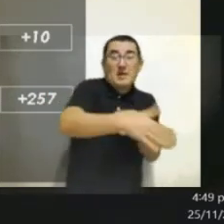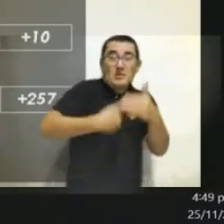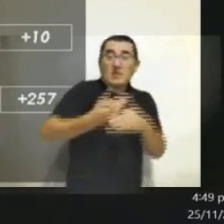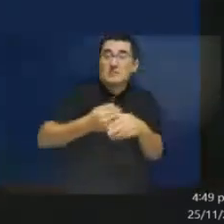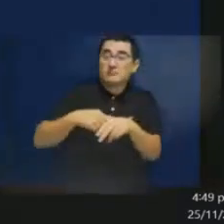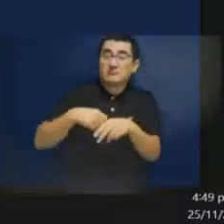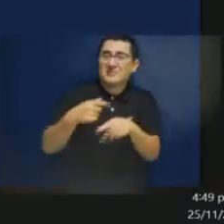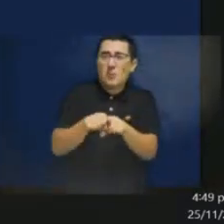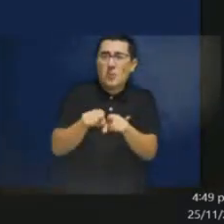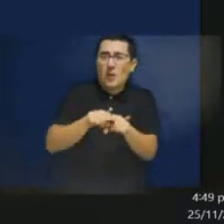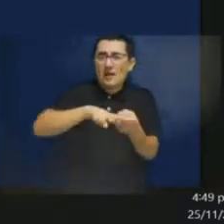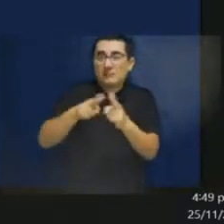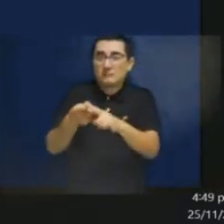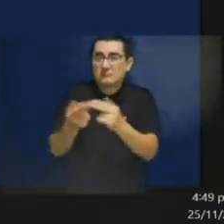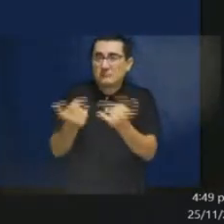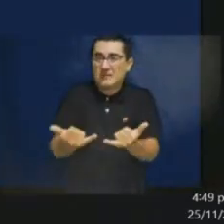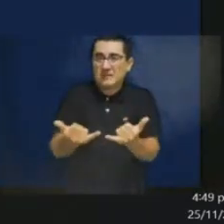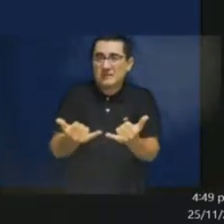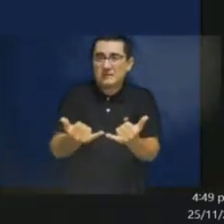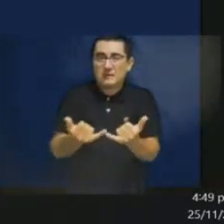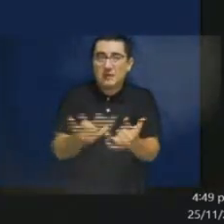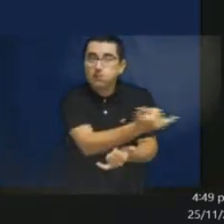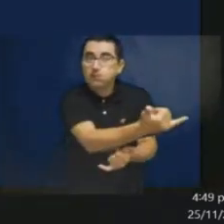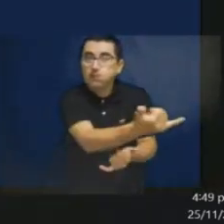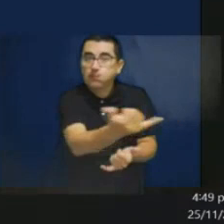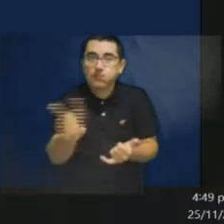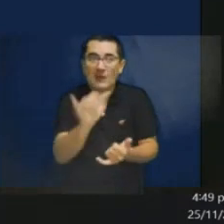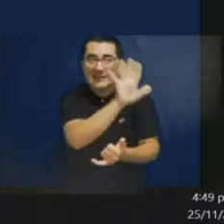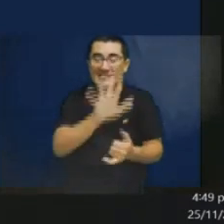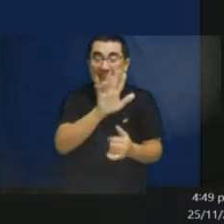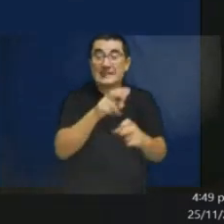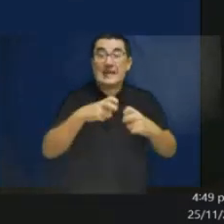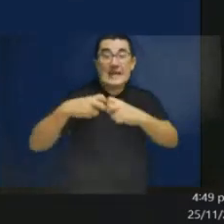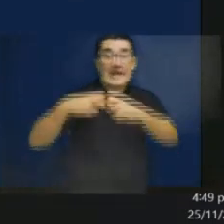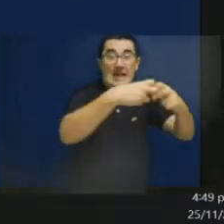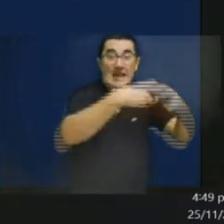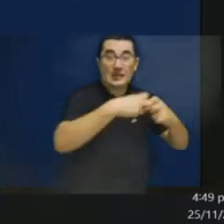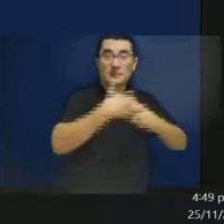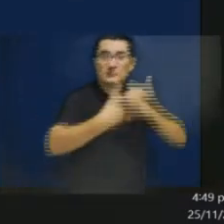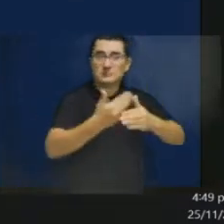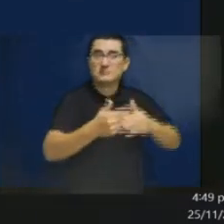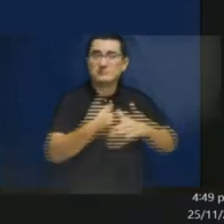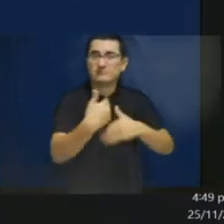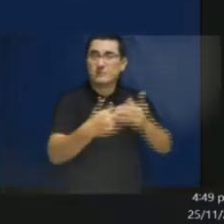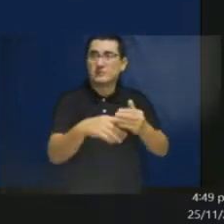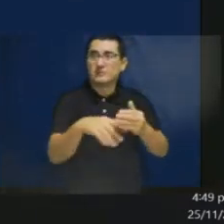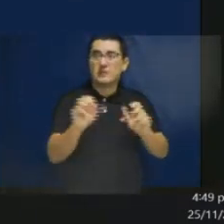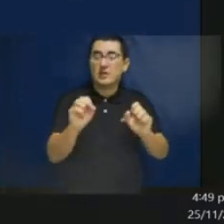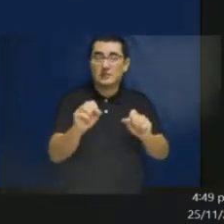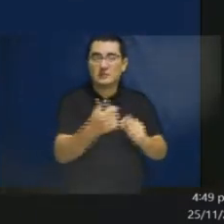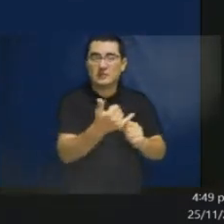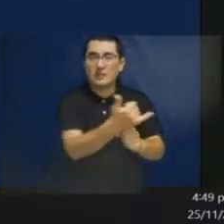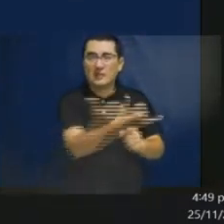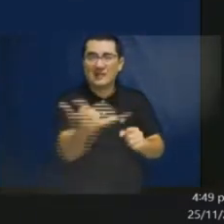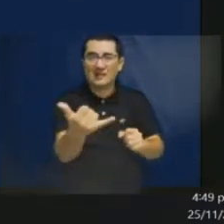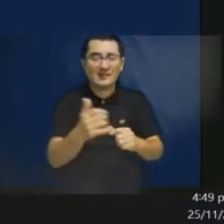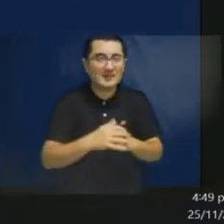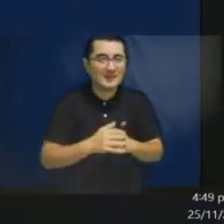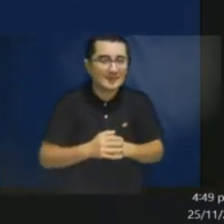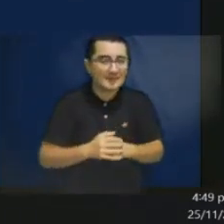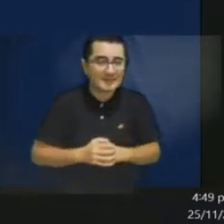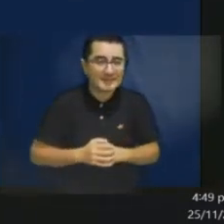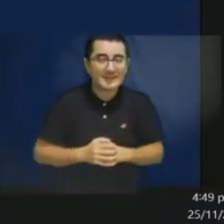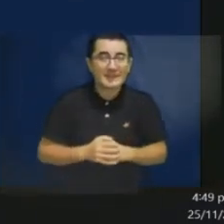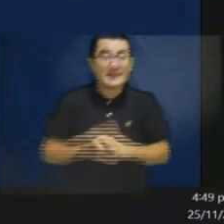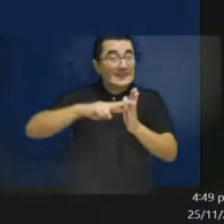and so on. this all leads to our electric sector to become a greater generator of data and such as